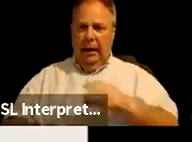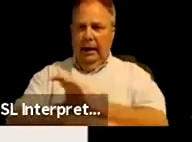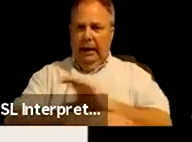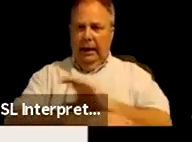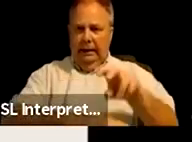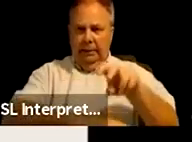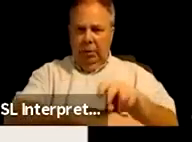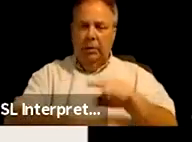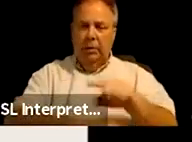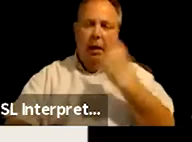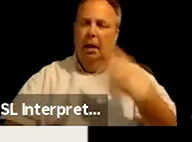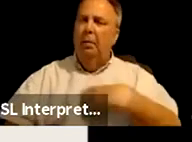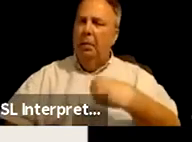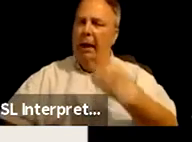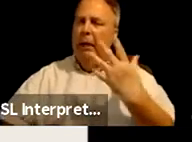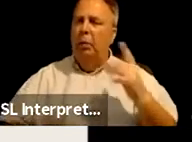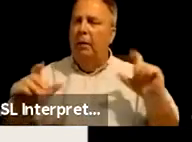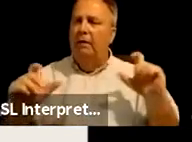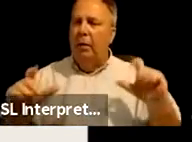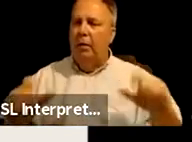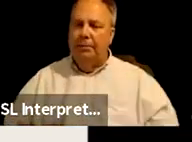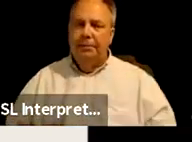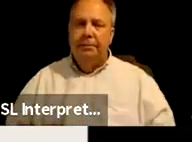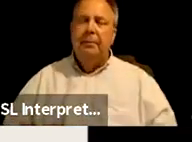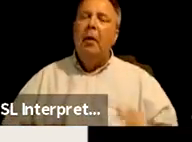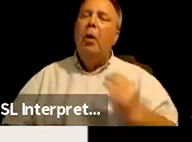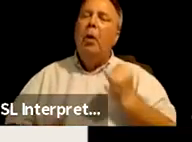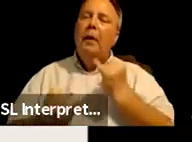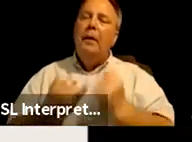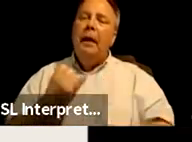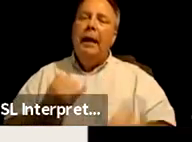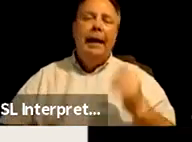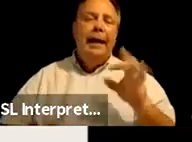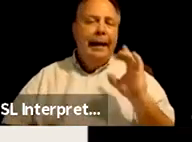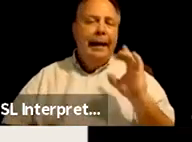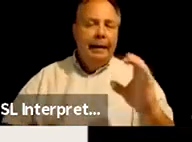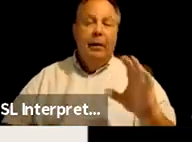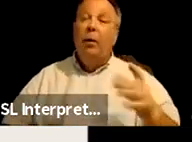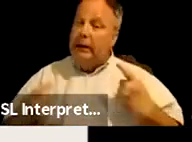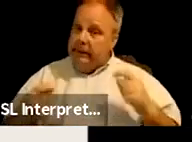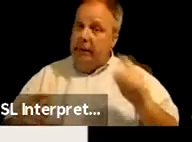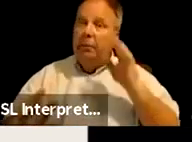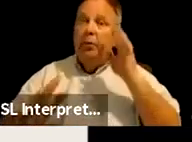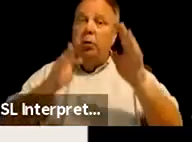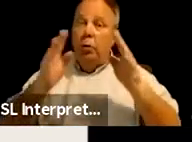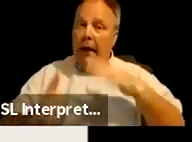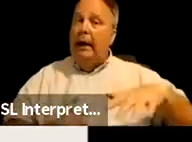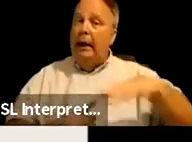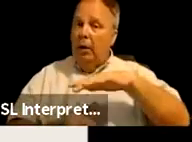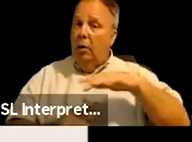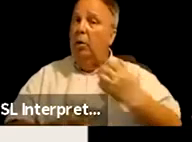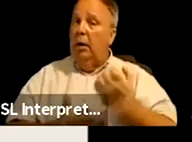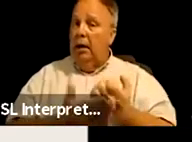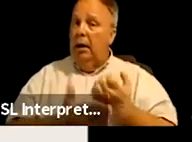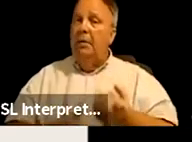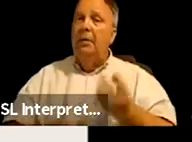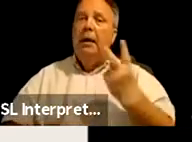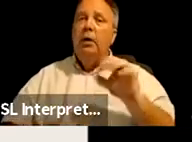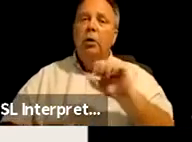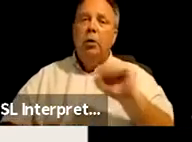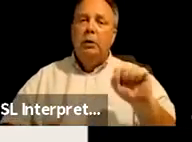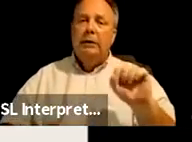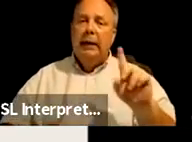and white photo. So in the late 1800s, as an attempt to create a local economy, two South Dakota